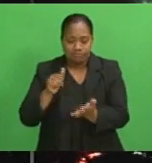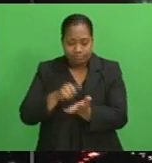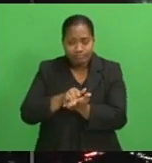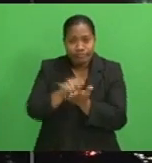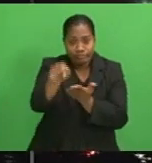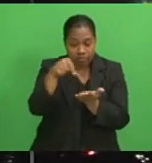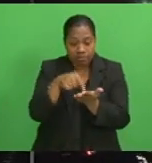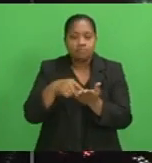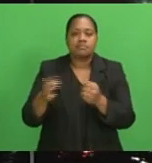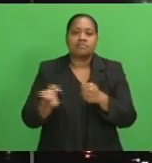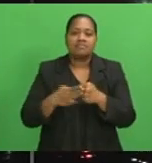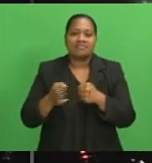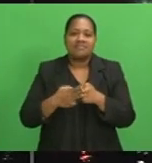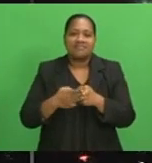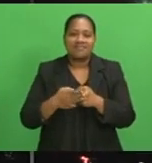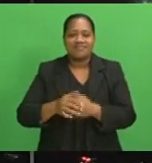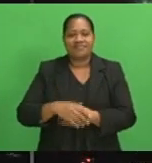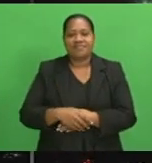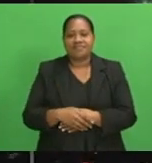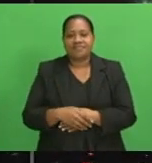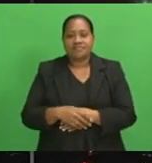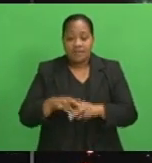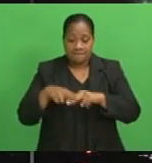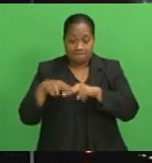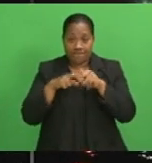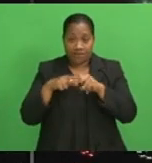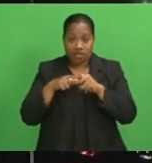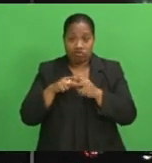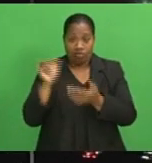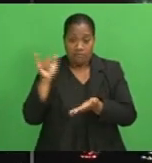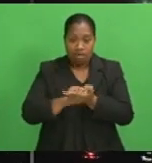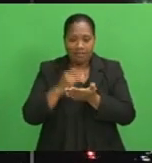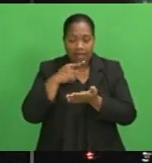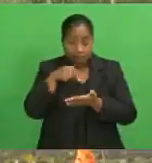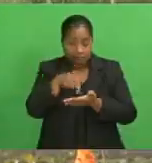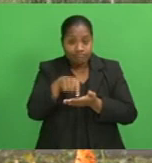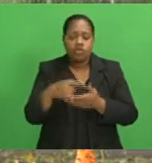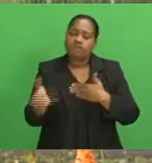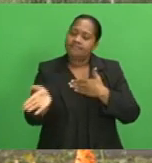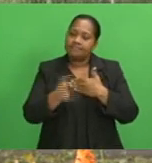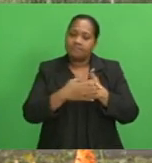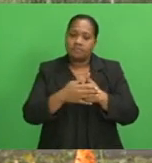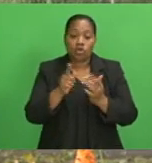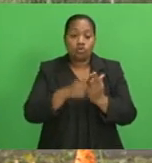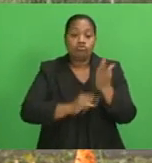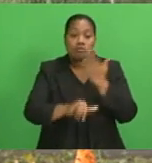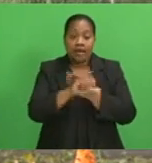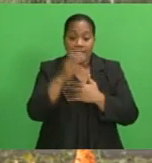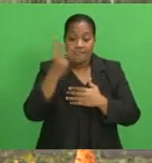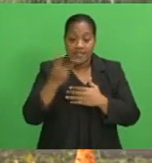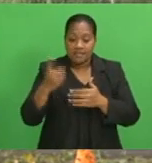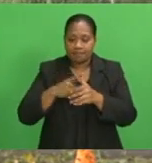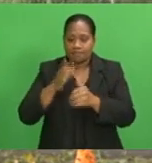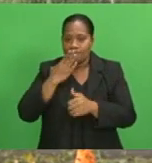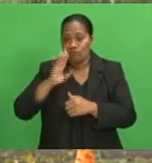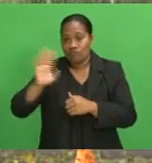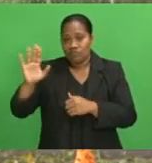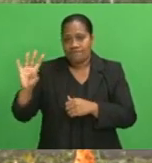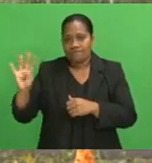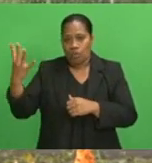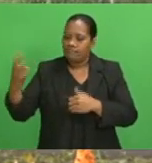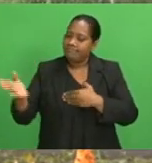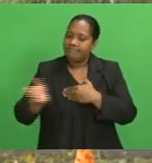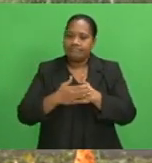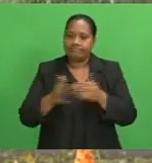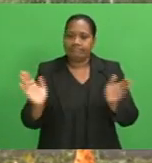work to be carried out. Fiji Airport says the airport will be closed from July 13th to August 4th. This means that all Fiji Link